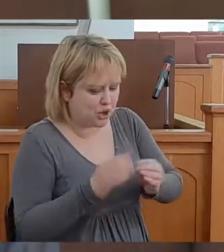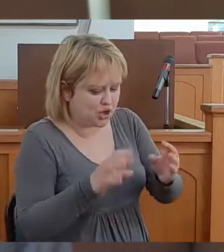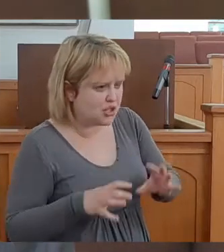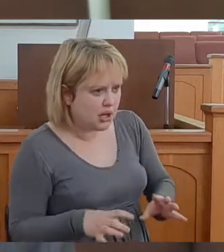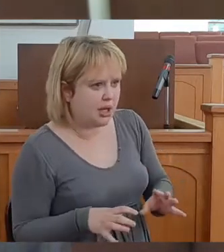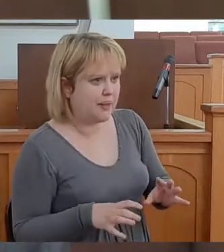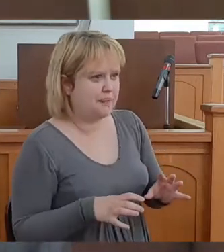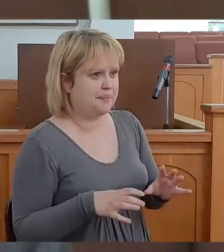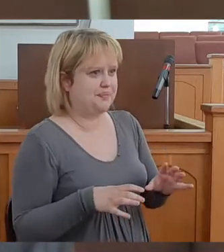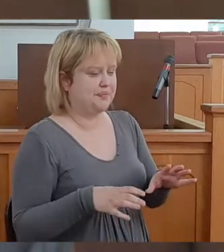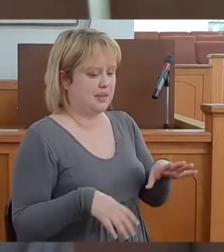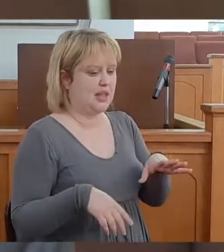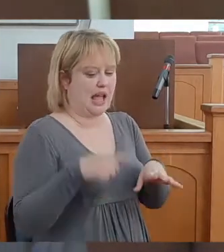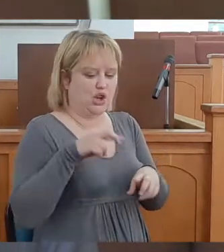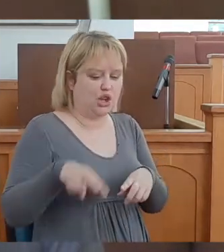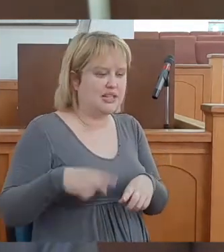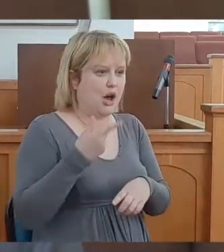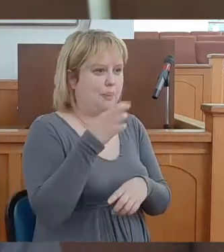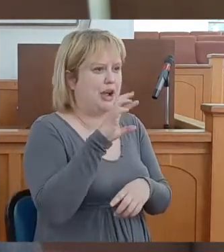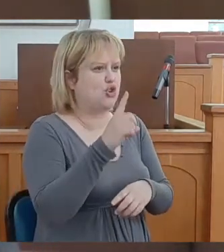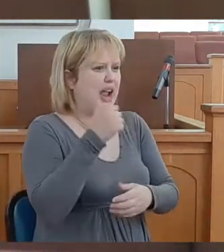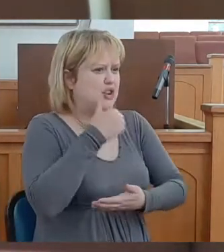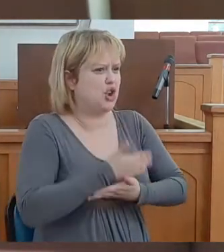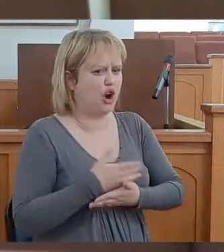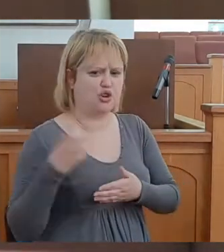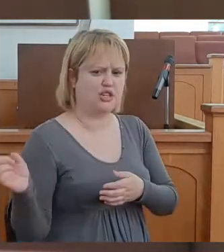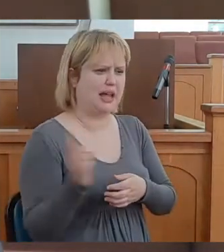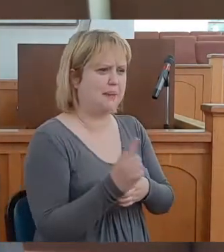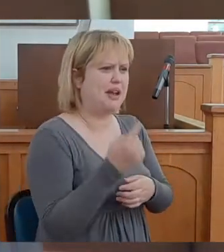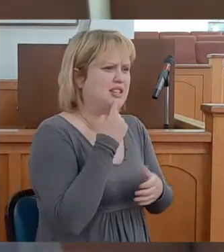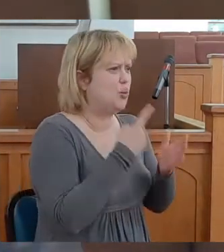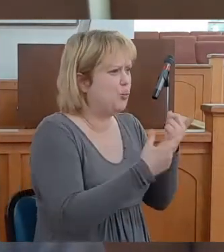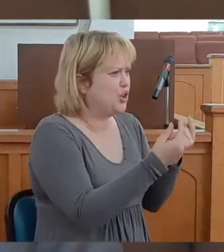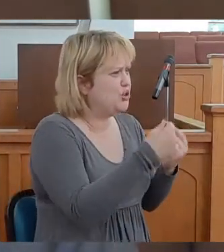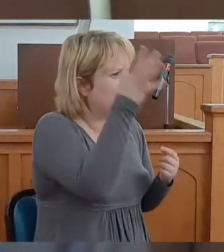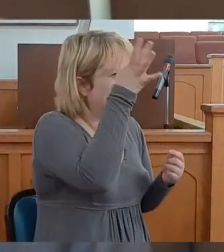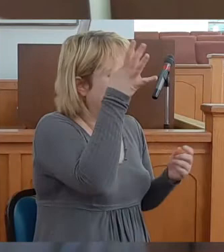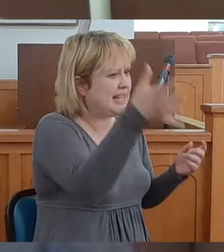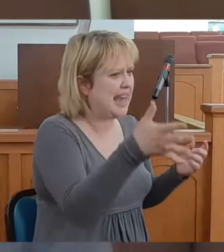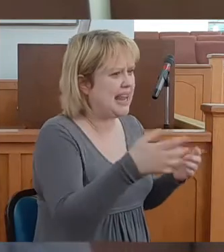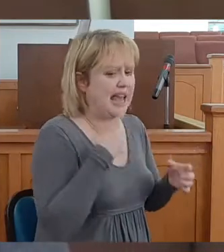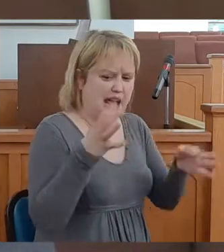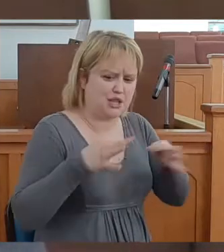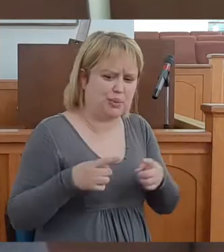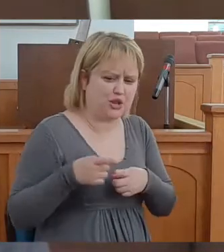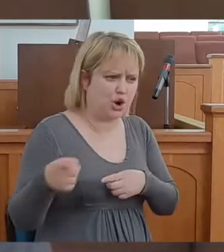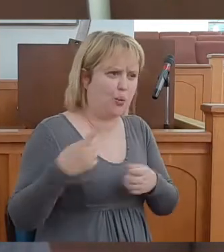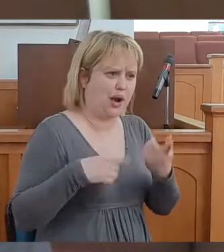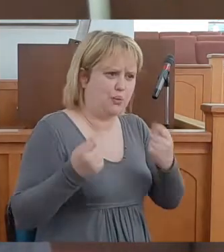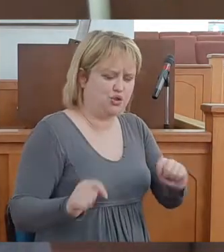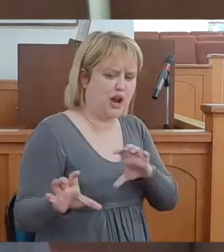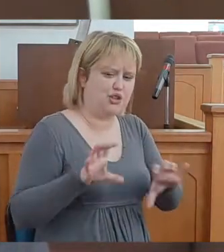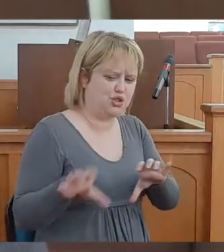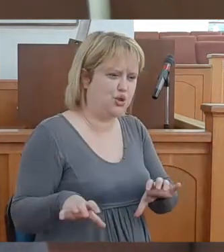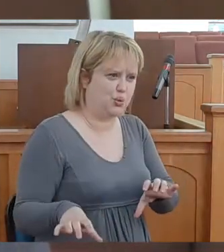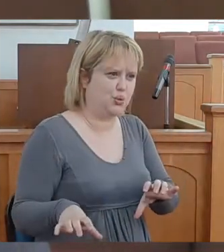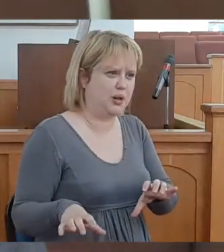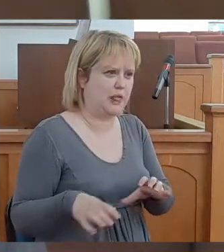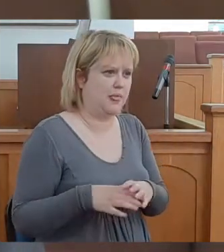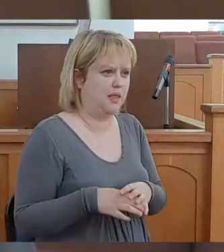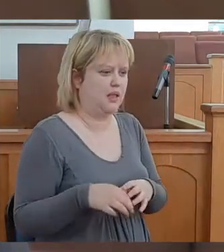My little nine-year-old granddaughter, she came out and said, what are you doing, Papa? And I explained to her what I was trying to do.